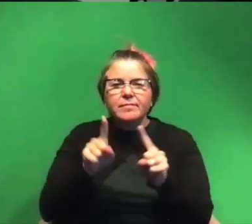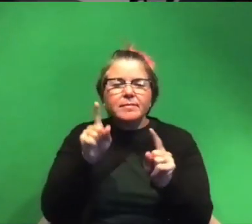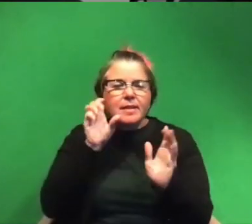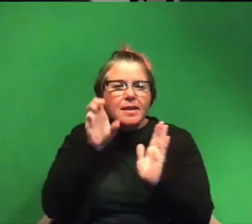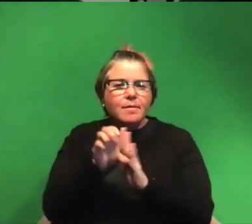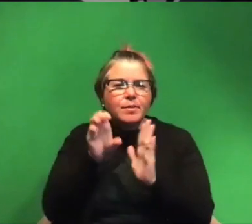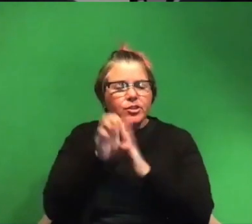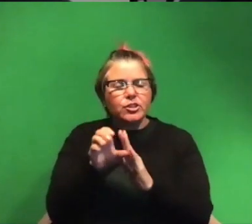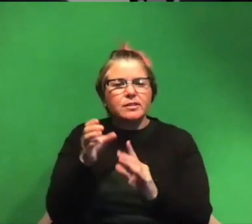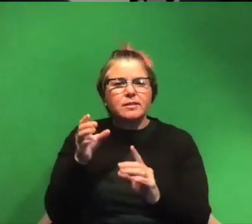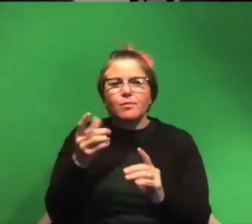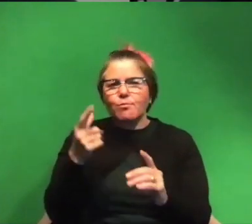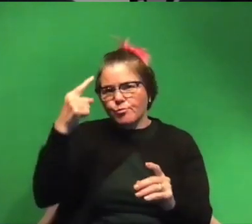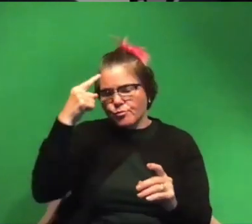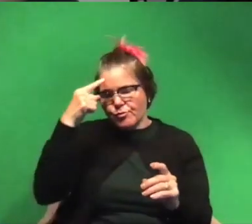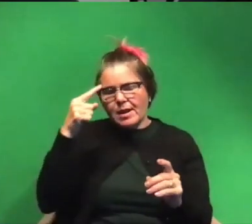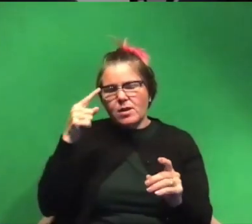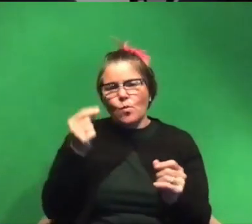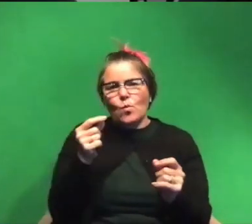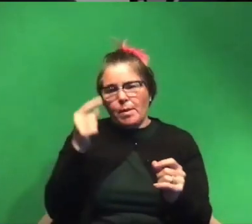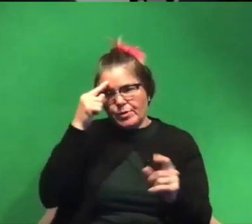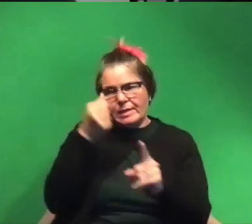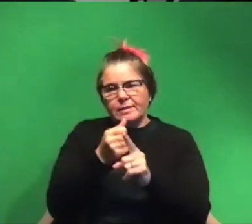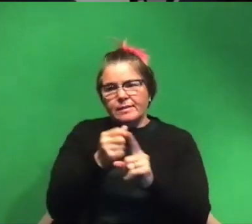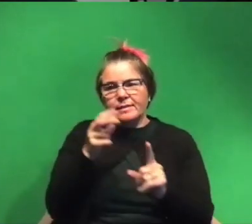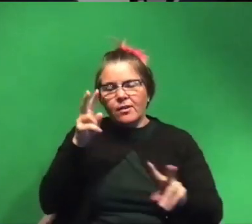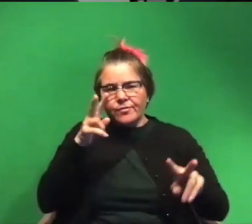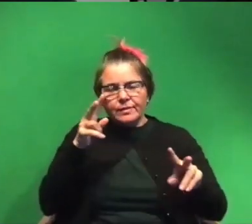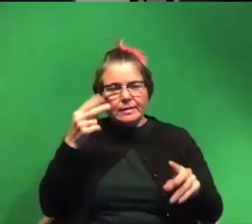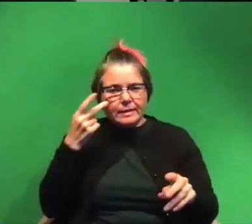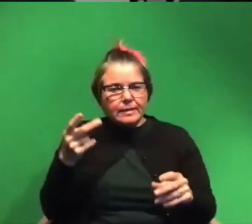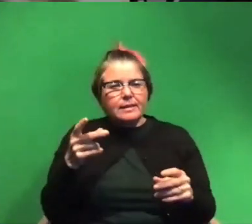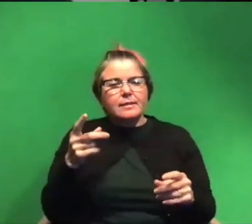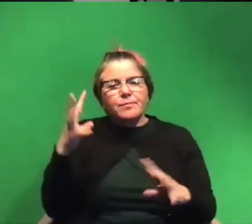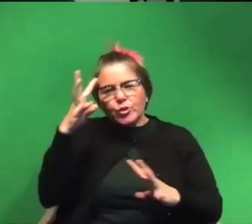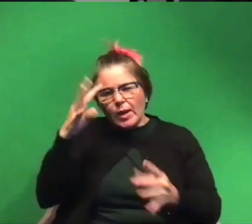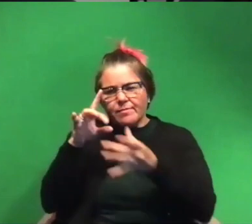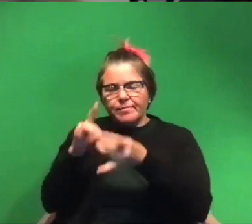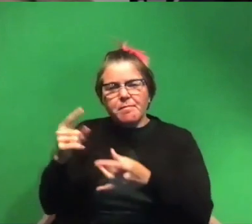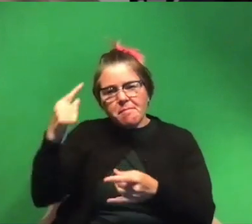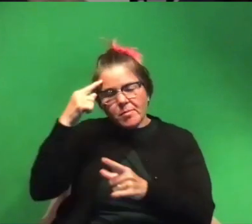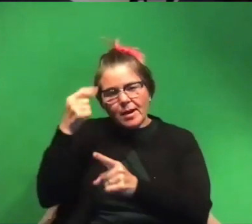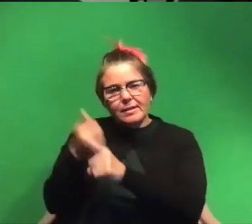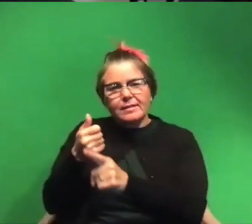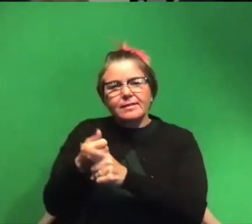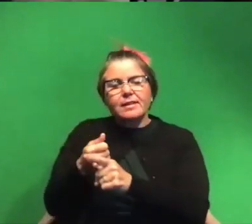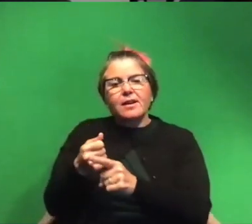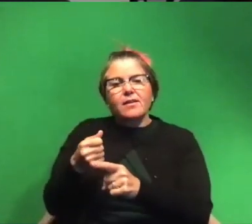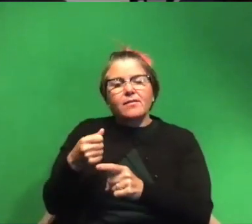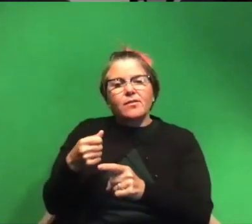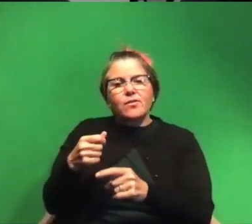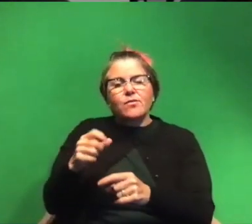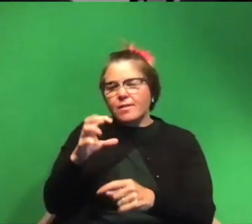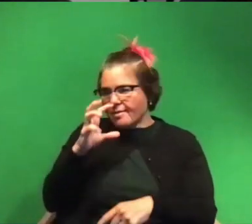it you know we thought the brain was seeing and so there was something creative about the brain itself that really wanted me to pull pull into it and